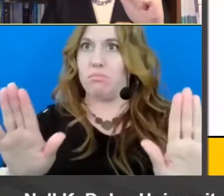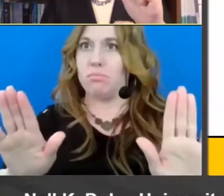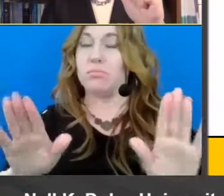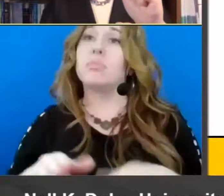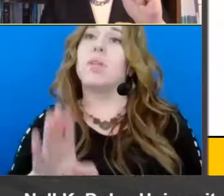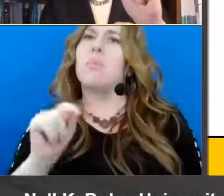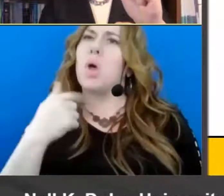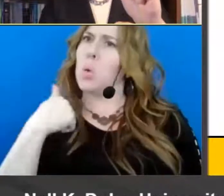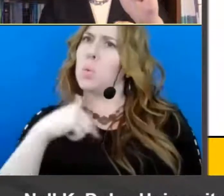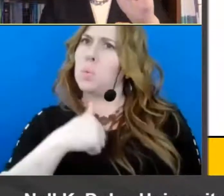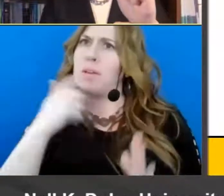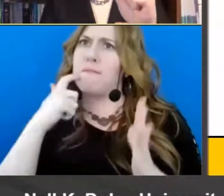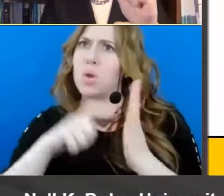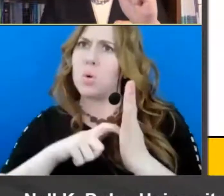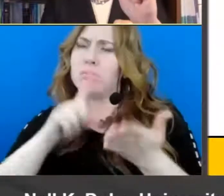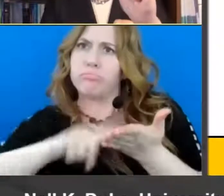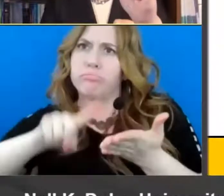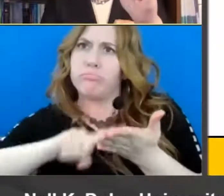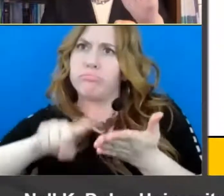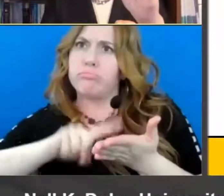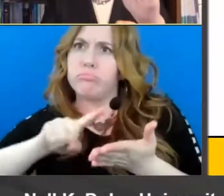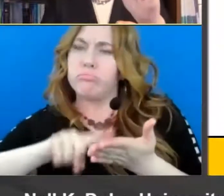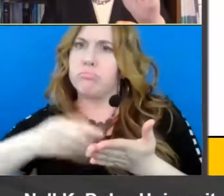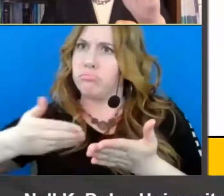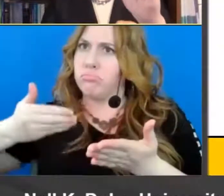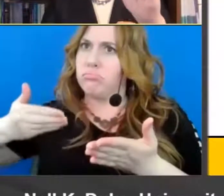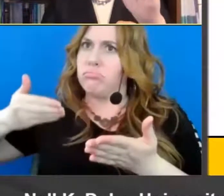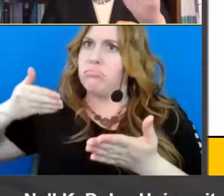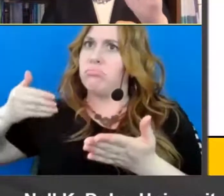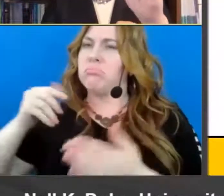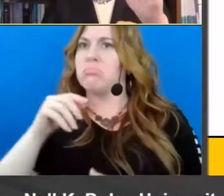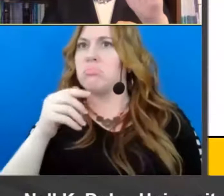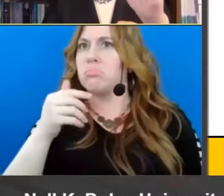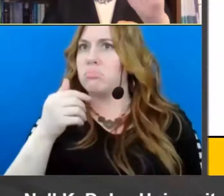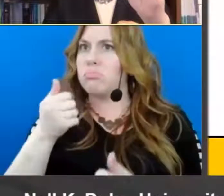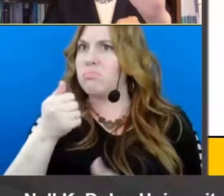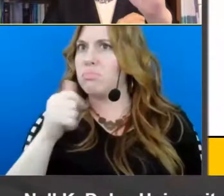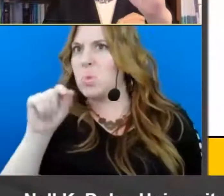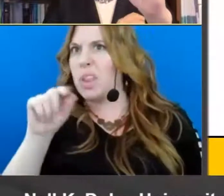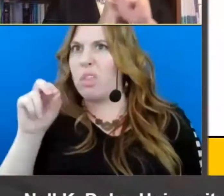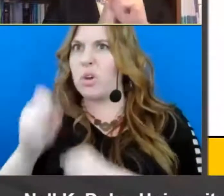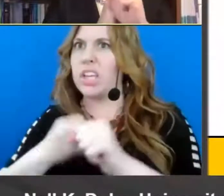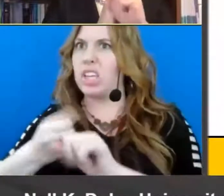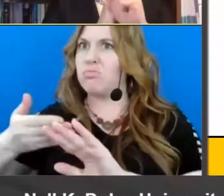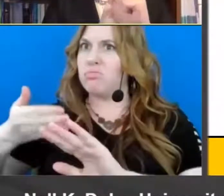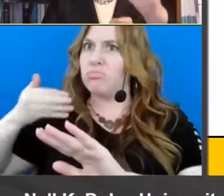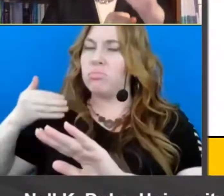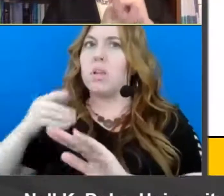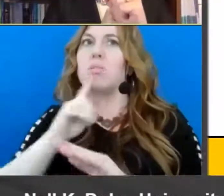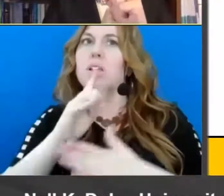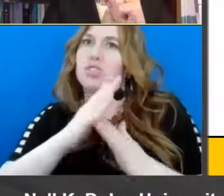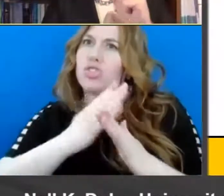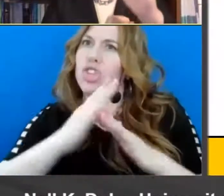we find uh in research now going back a couple decades or more is that there's actually shared variance or